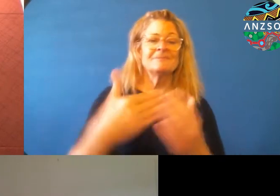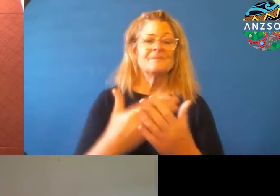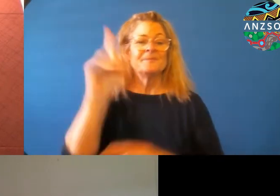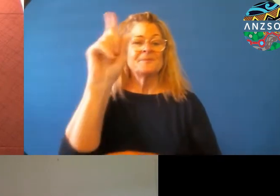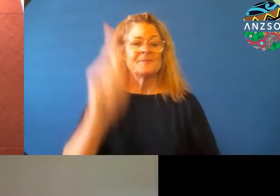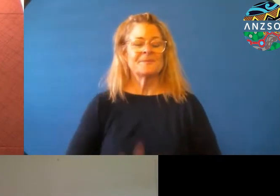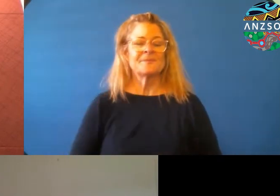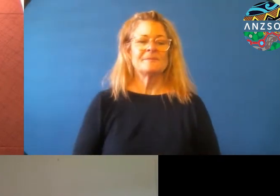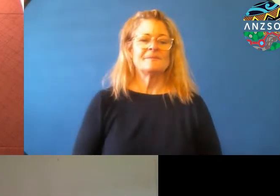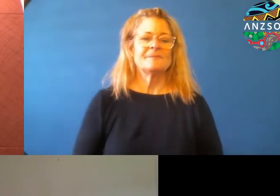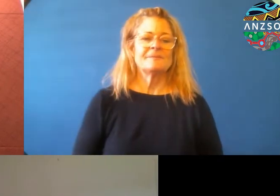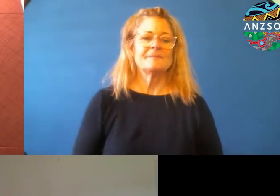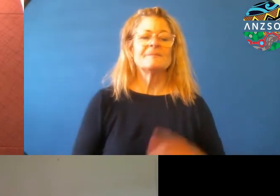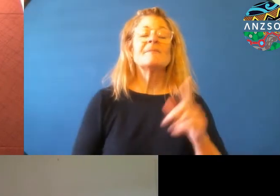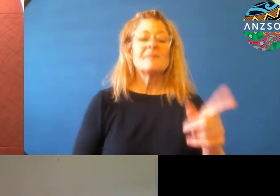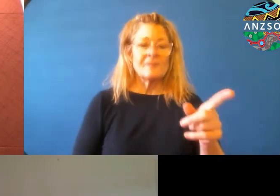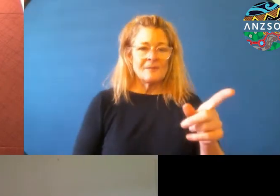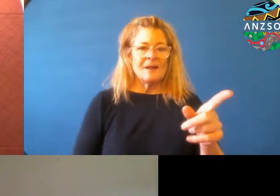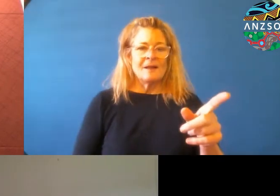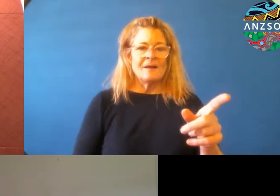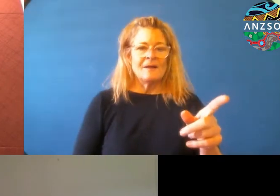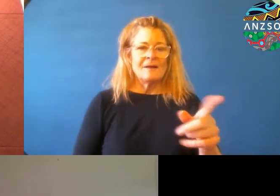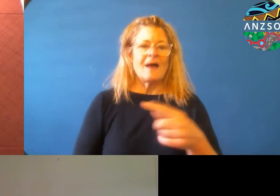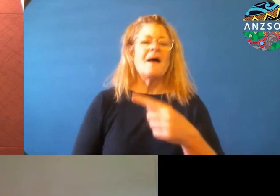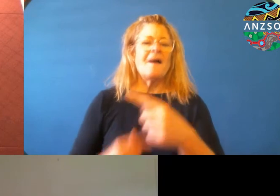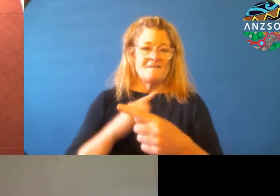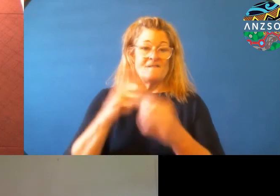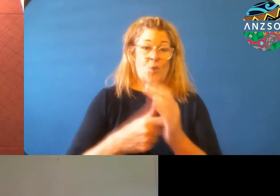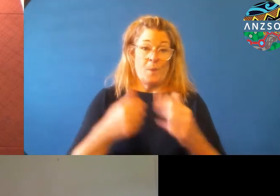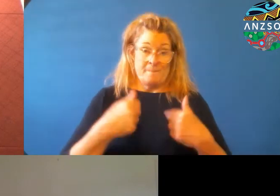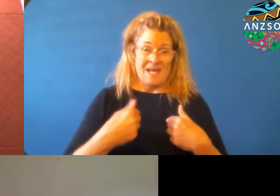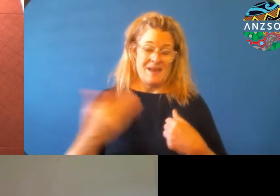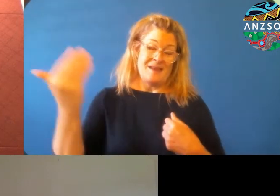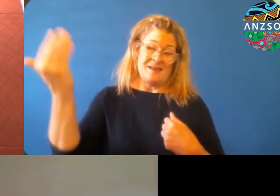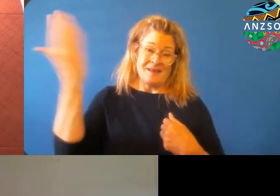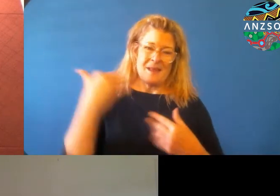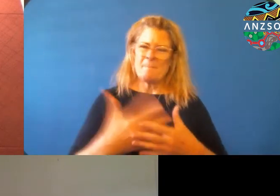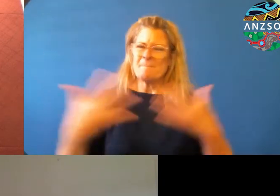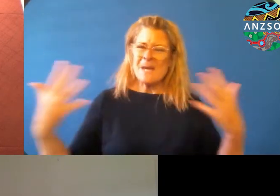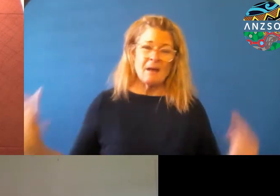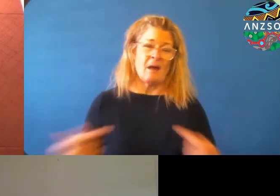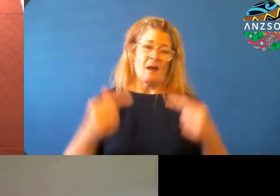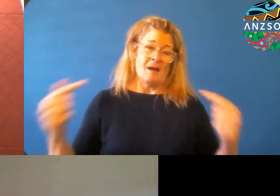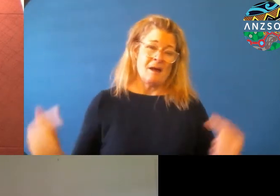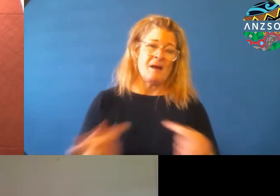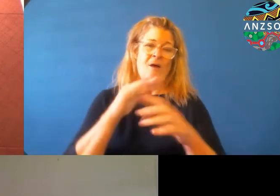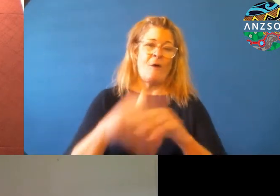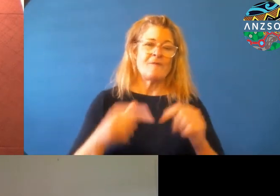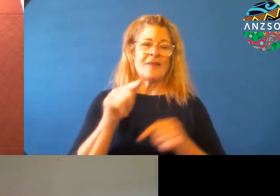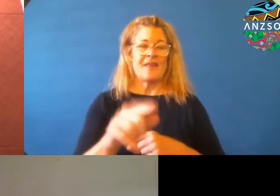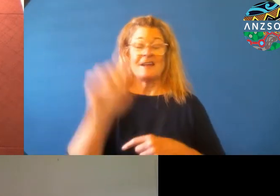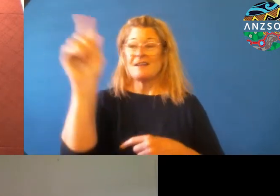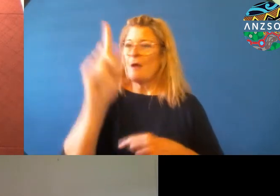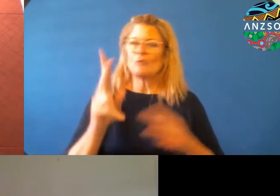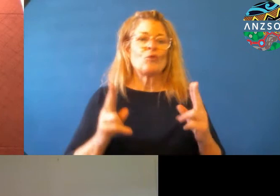To me, even though it is, um, you know, it was a big fight back then, but is now normal today, it went to the point about, uh,